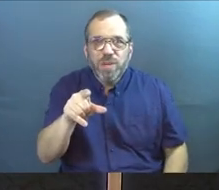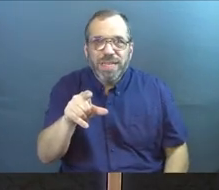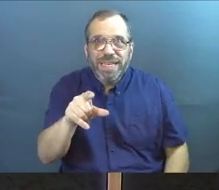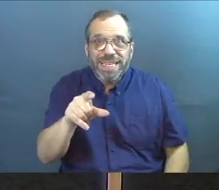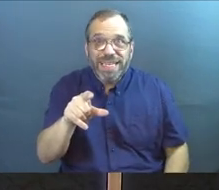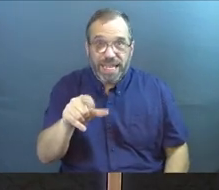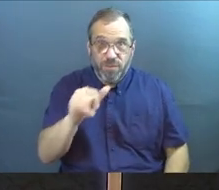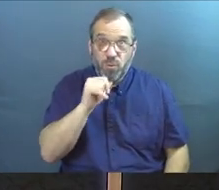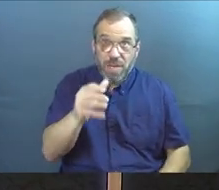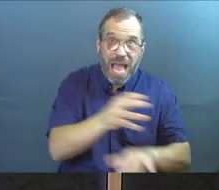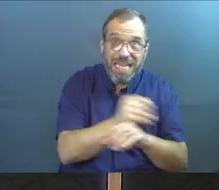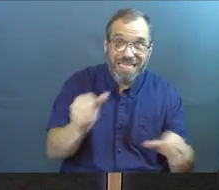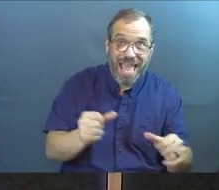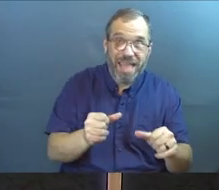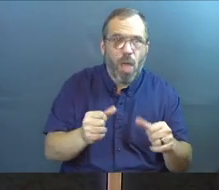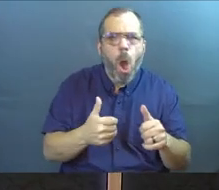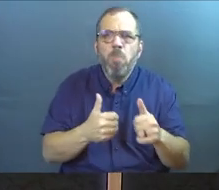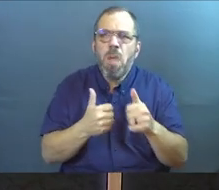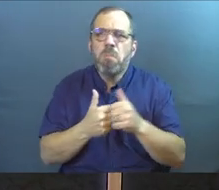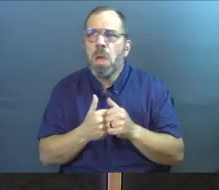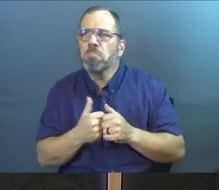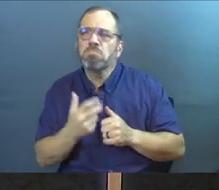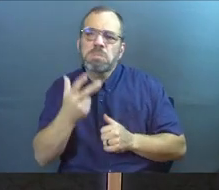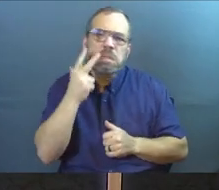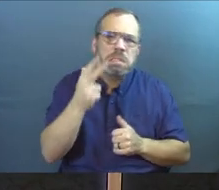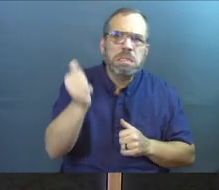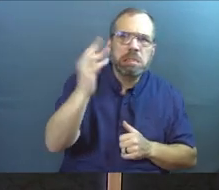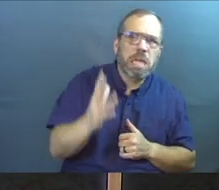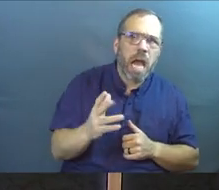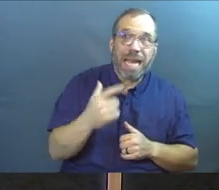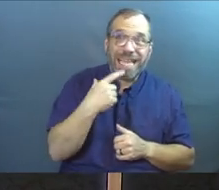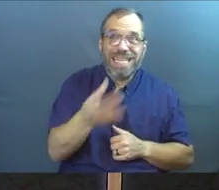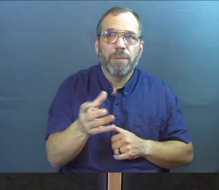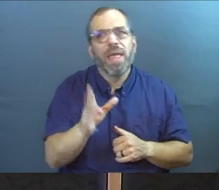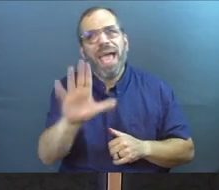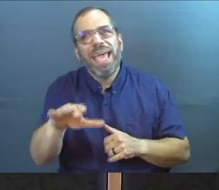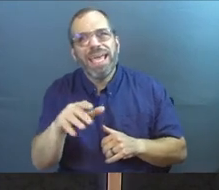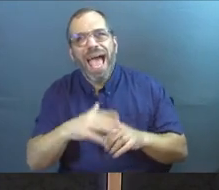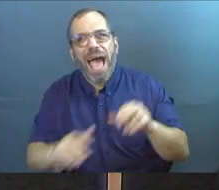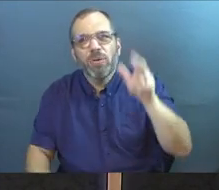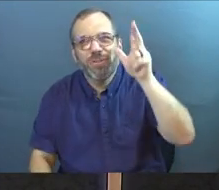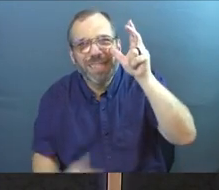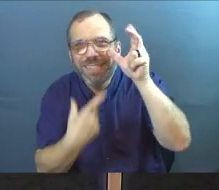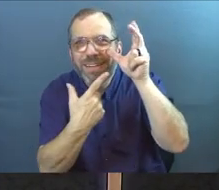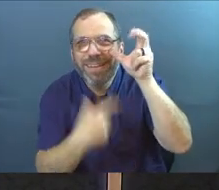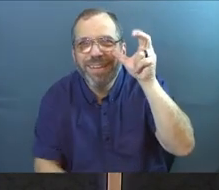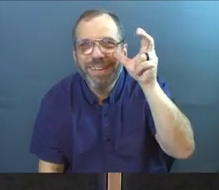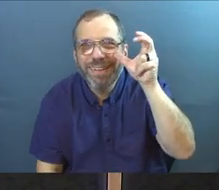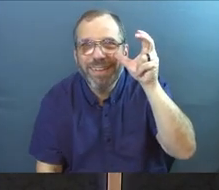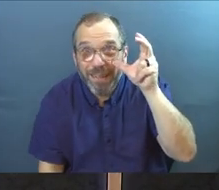you're not a Christian, you've been following God for a long time. I could still say to you, how's your listening doing?